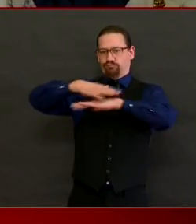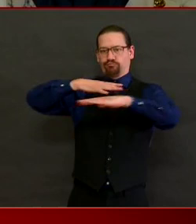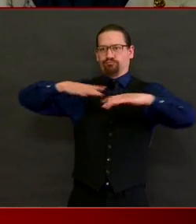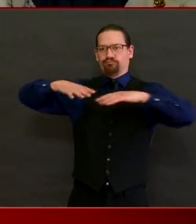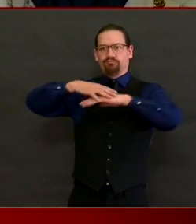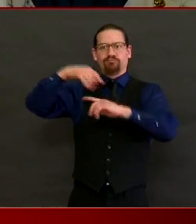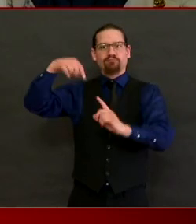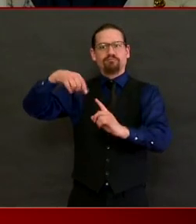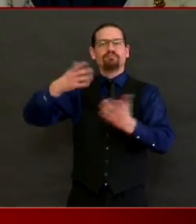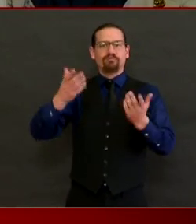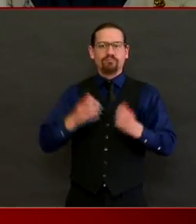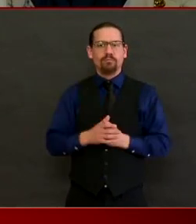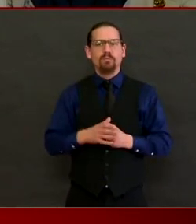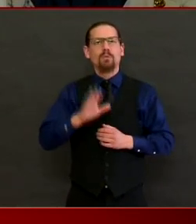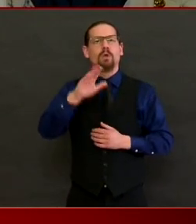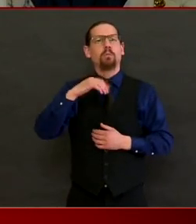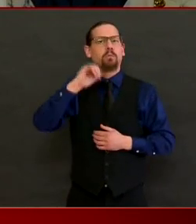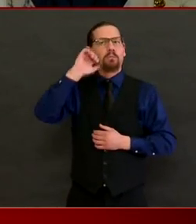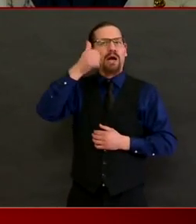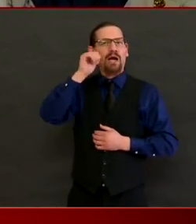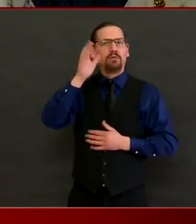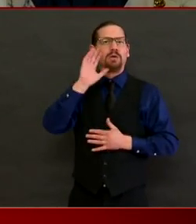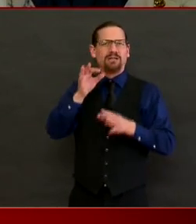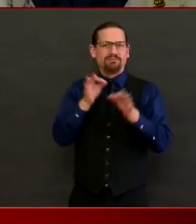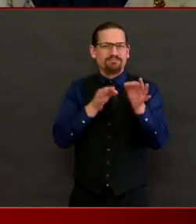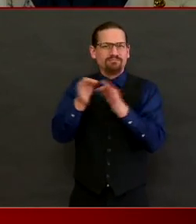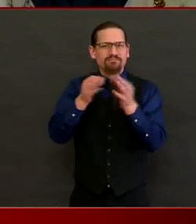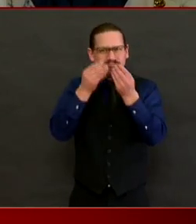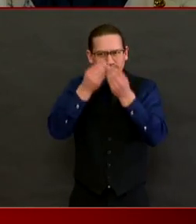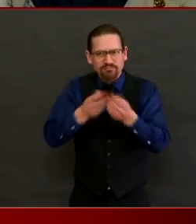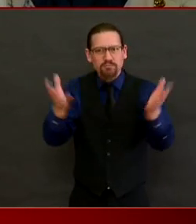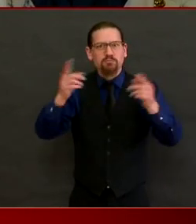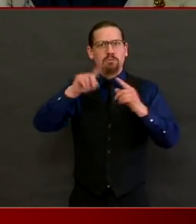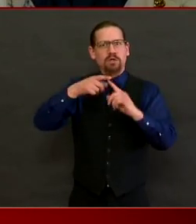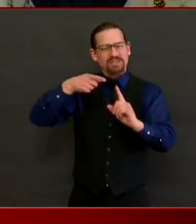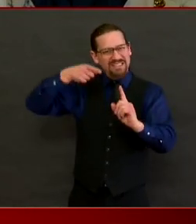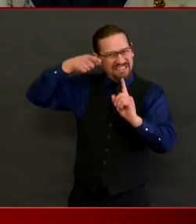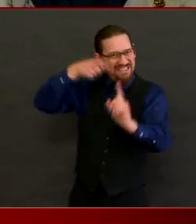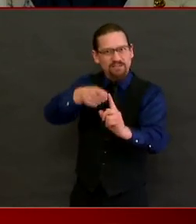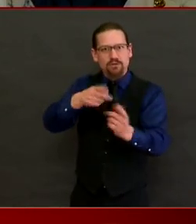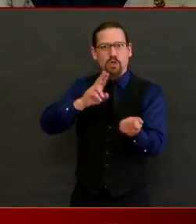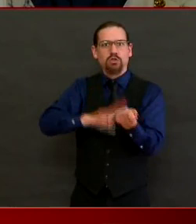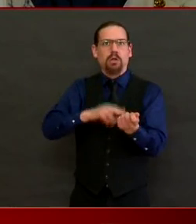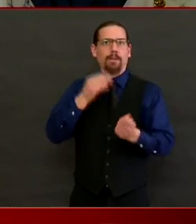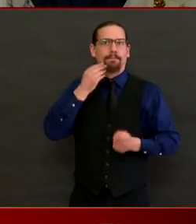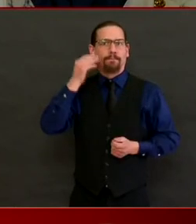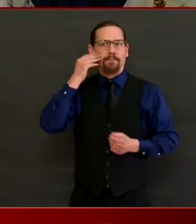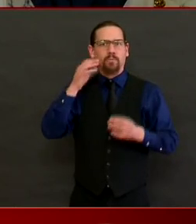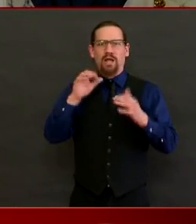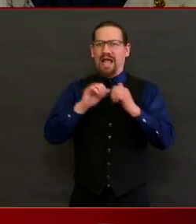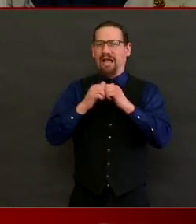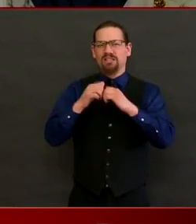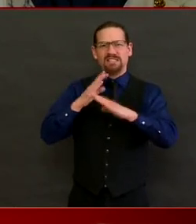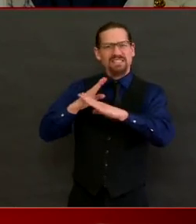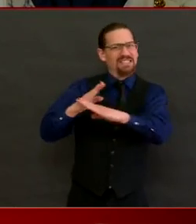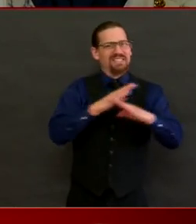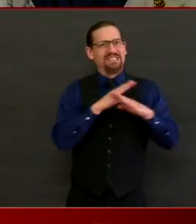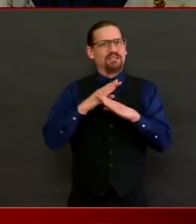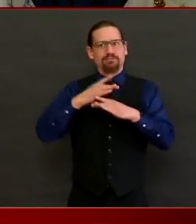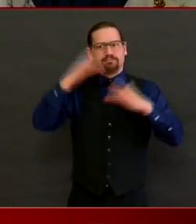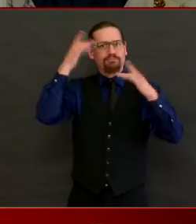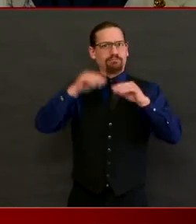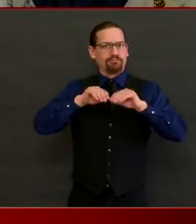taking with nursing homes tomorrow. And it's why we want to continue to support our congregate care